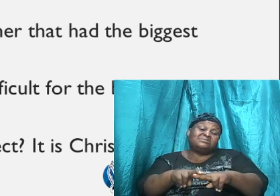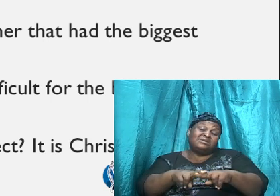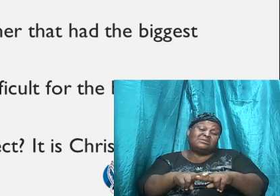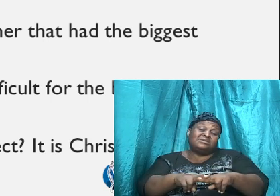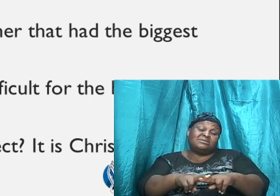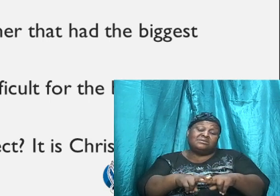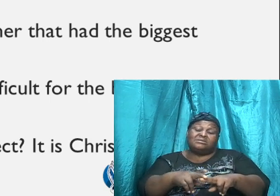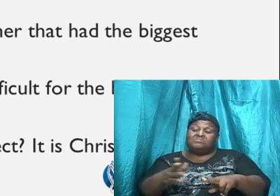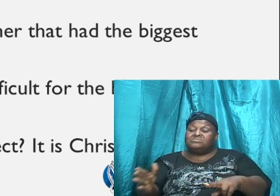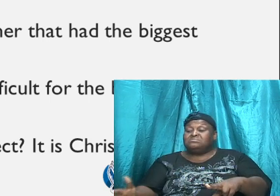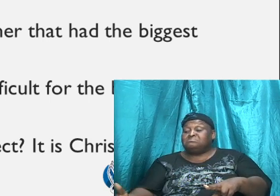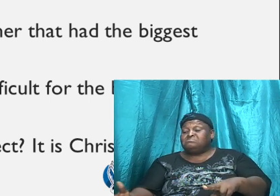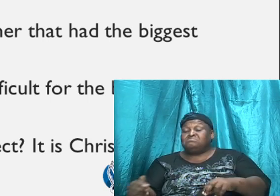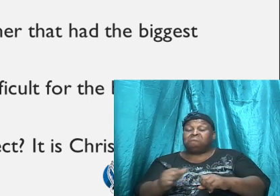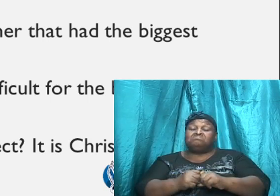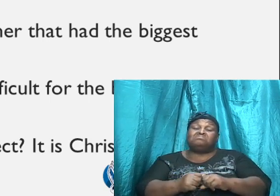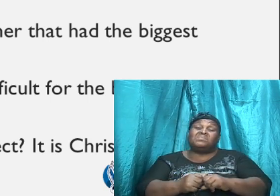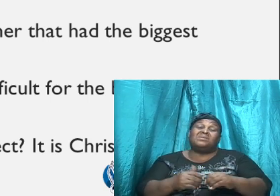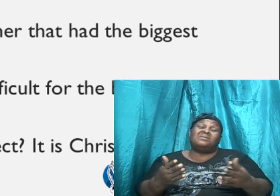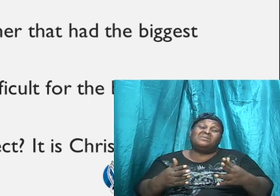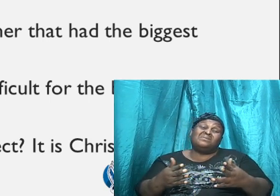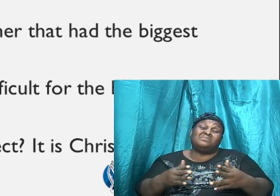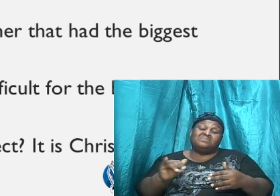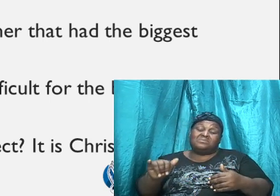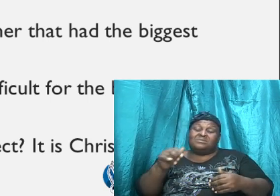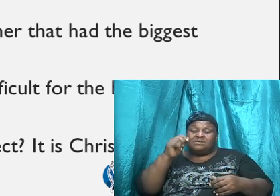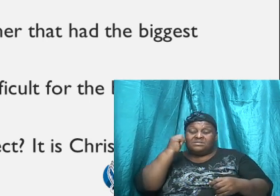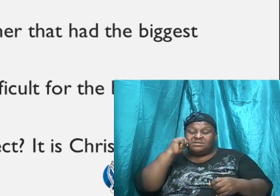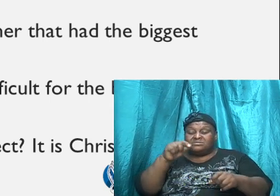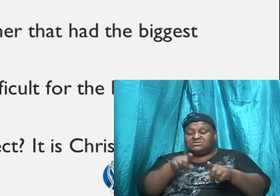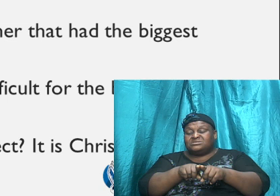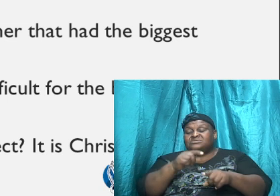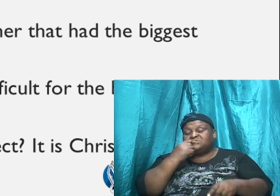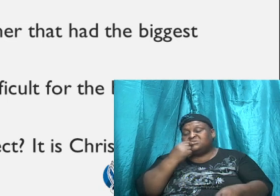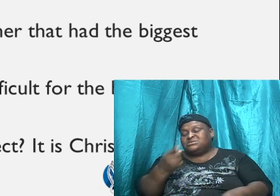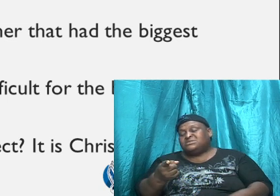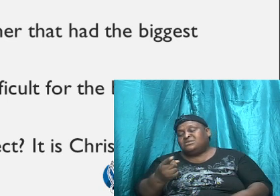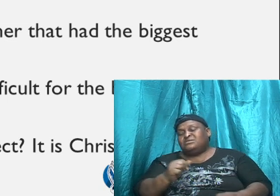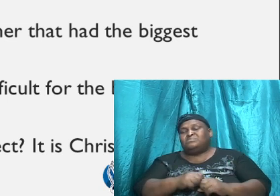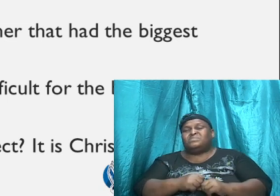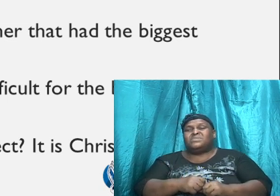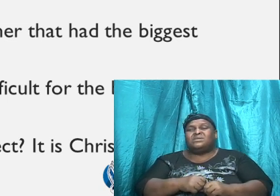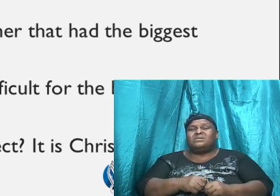beside, what that sister will be saying, you know, the looks that we will get,